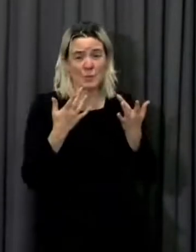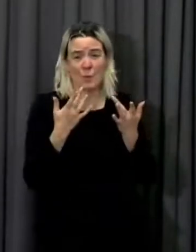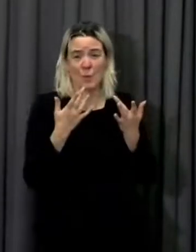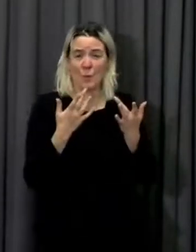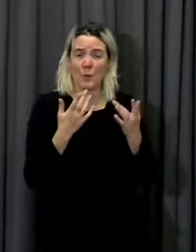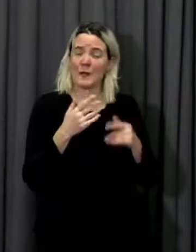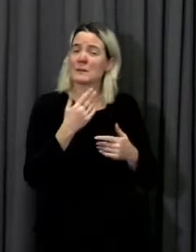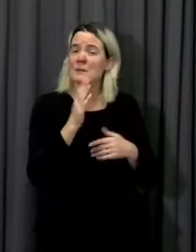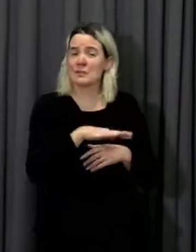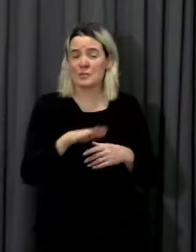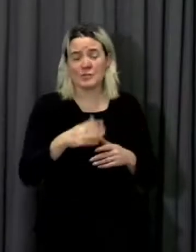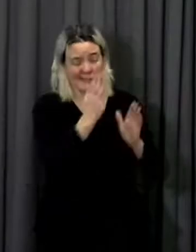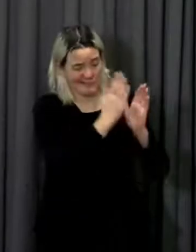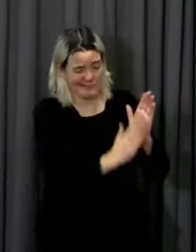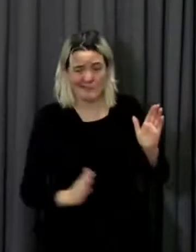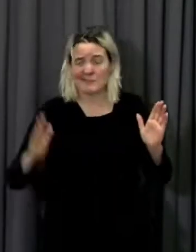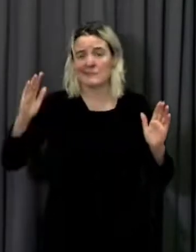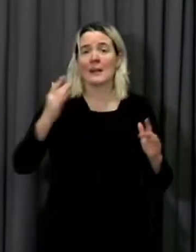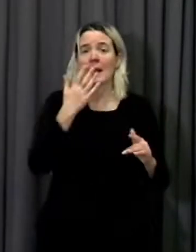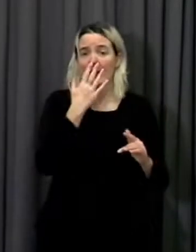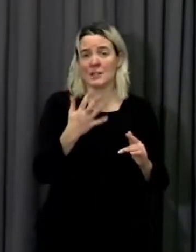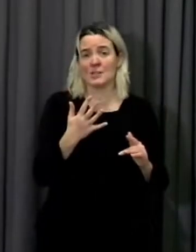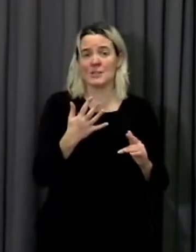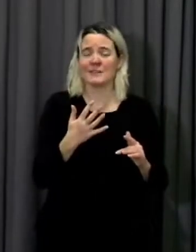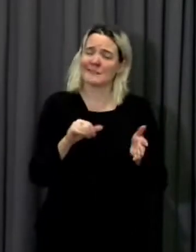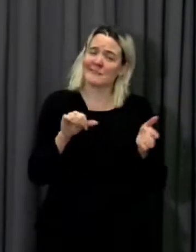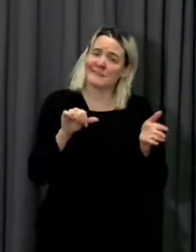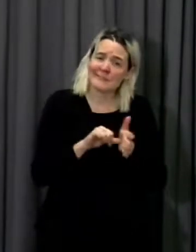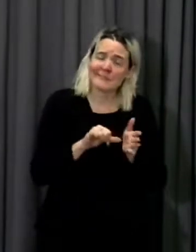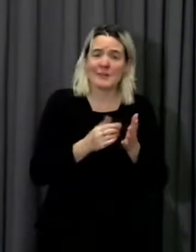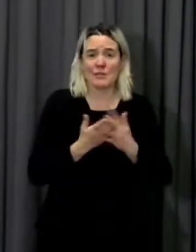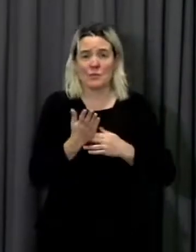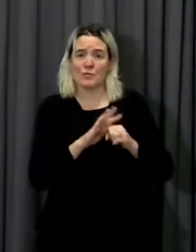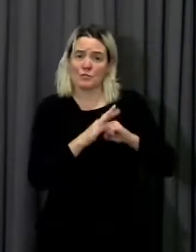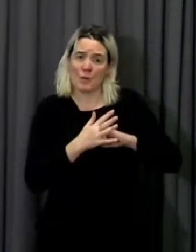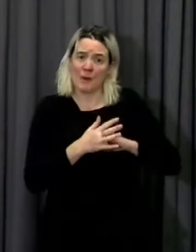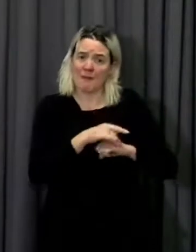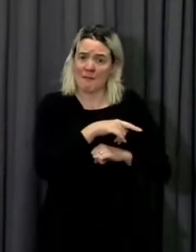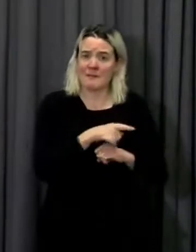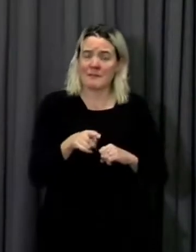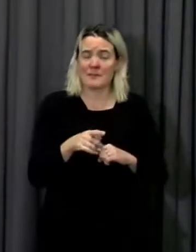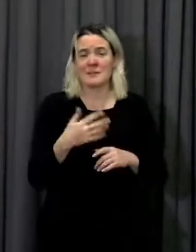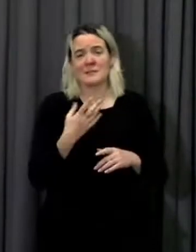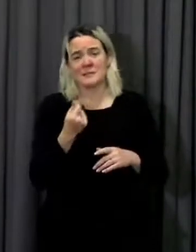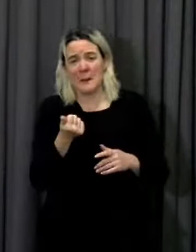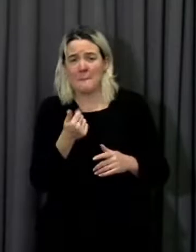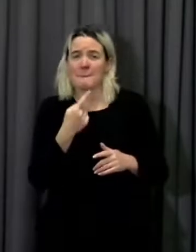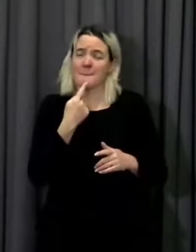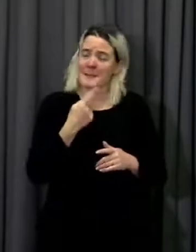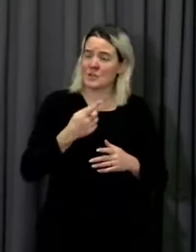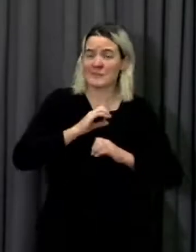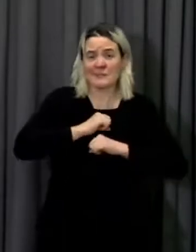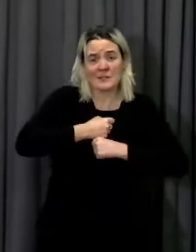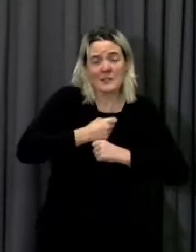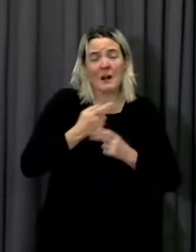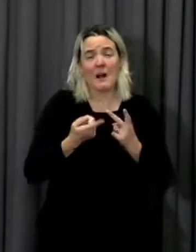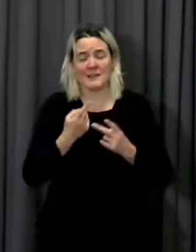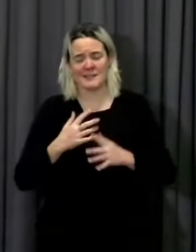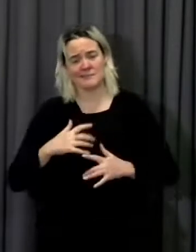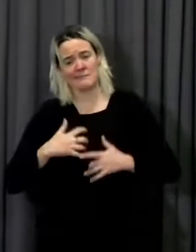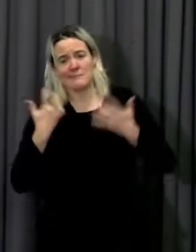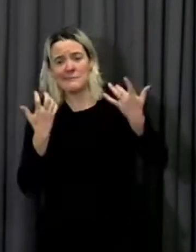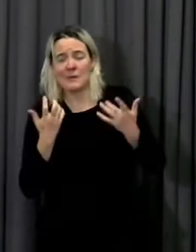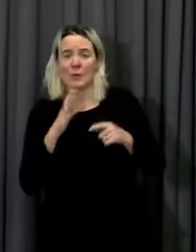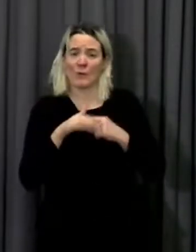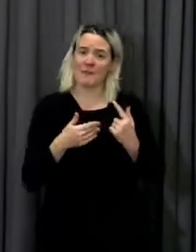of all ages. They spoke about frustration and even anger about the impact of the pandemic on their lives.